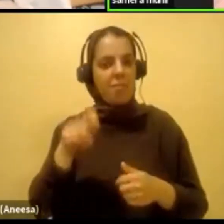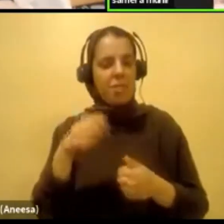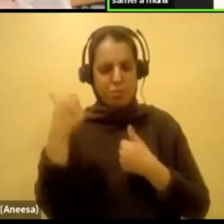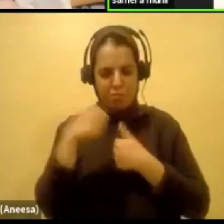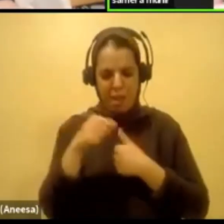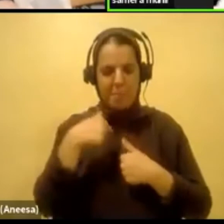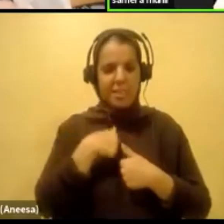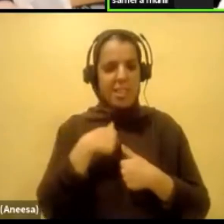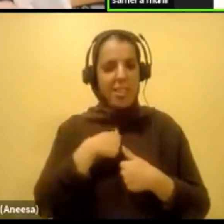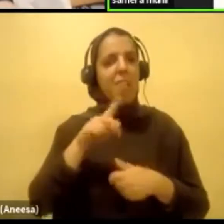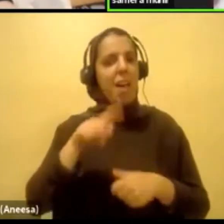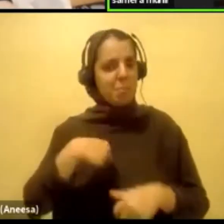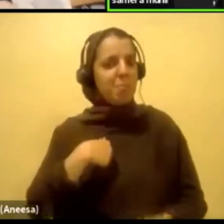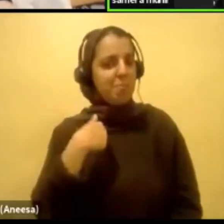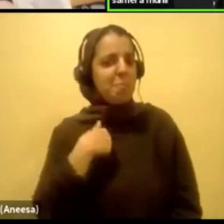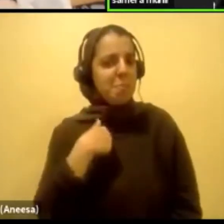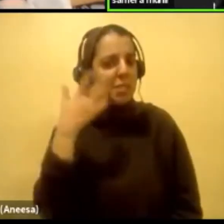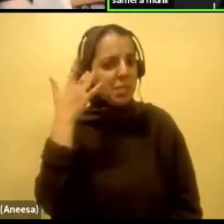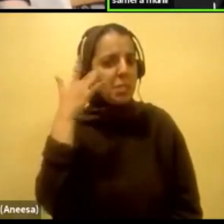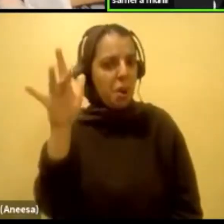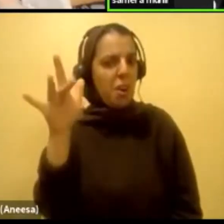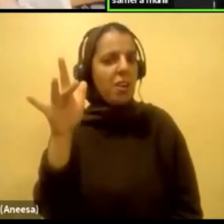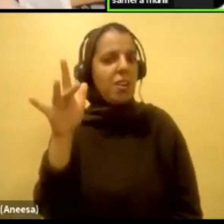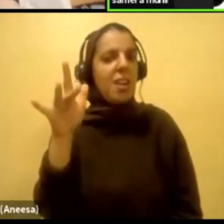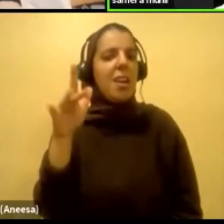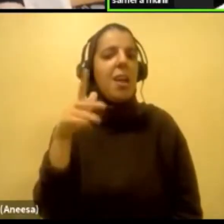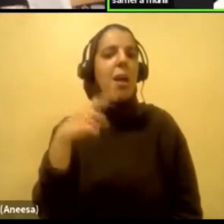those things that you experienced, but I'm not unfortunate.